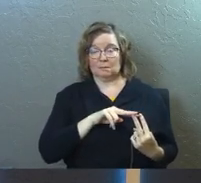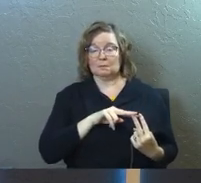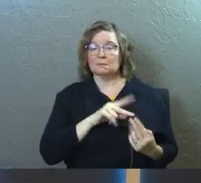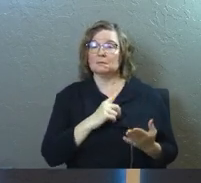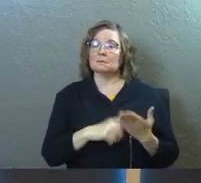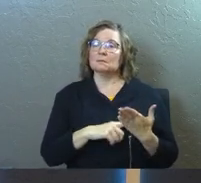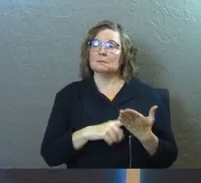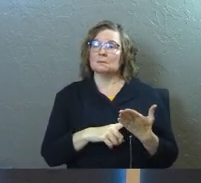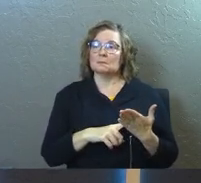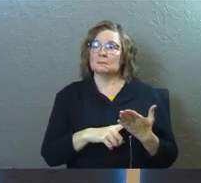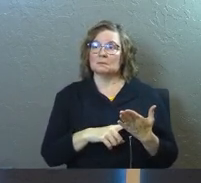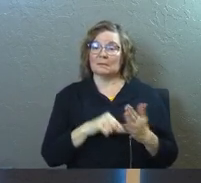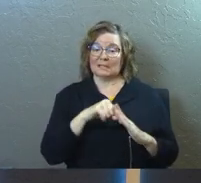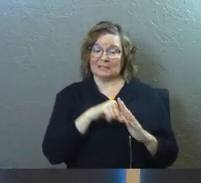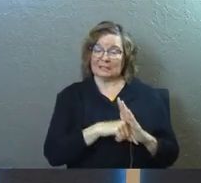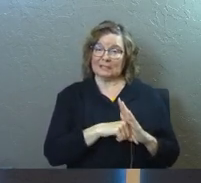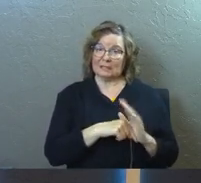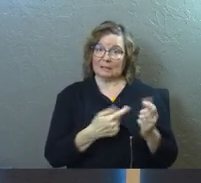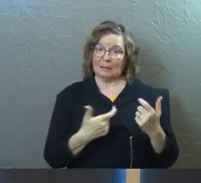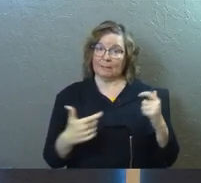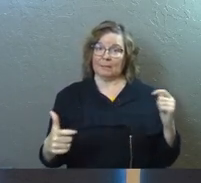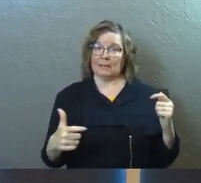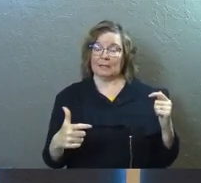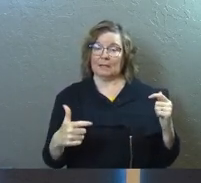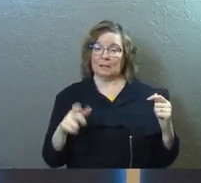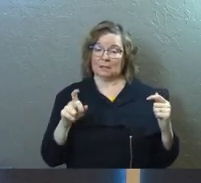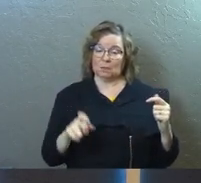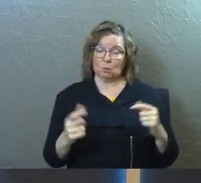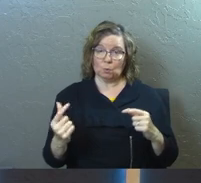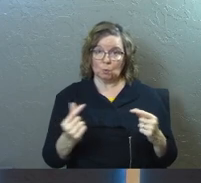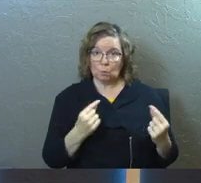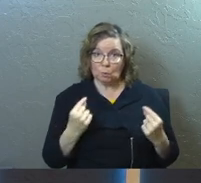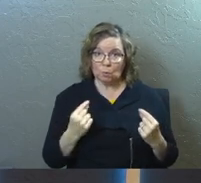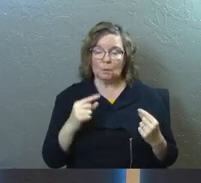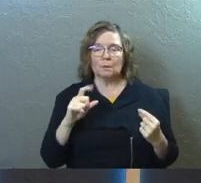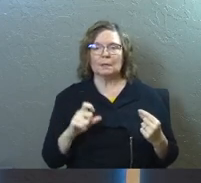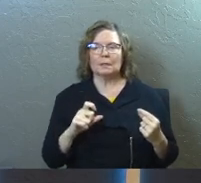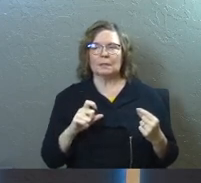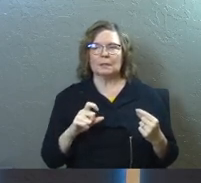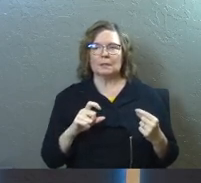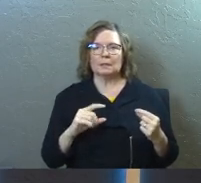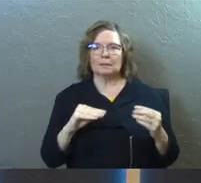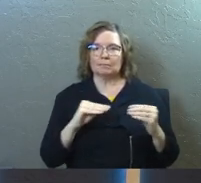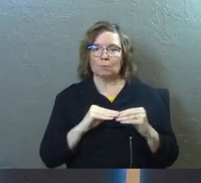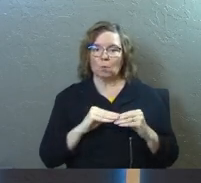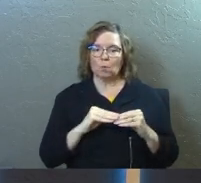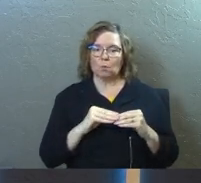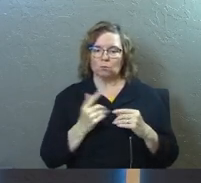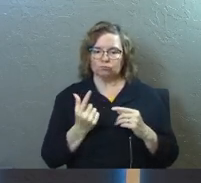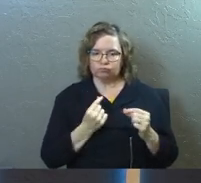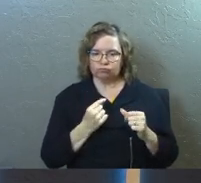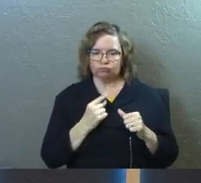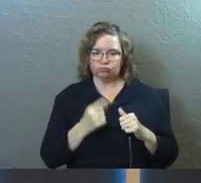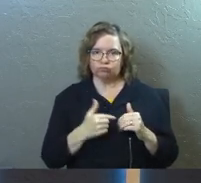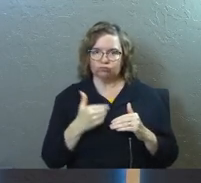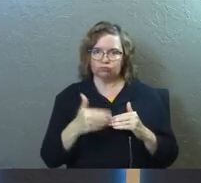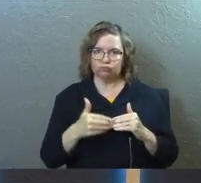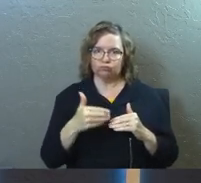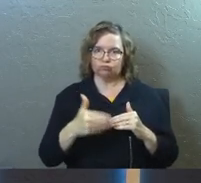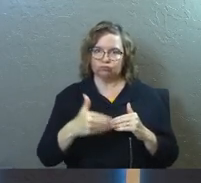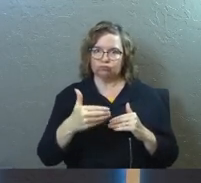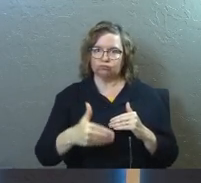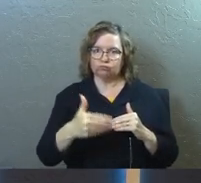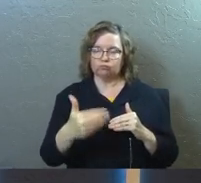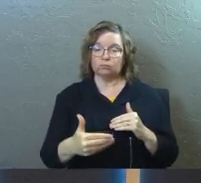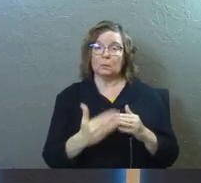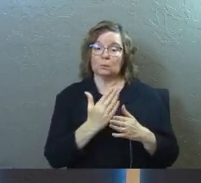sometimes something this deep, this big of a deal that we need to do, we need to take multiple steps in order to get there. So we're